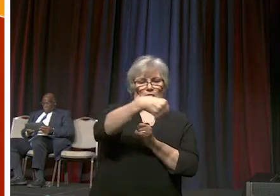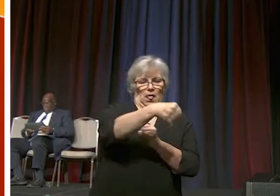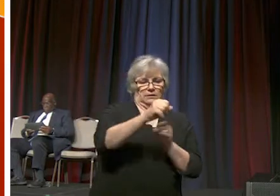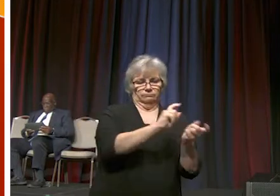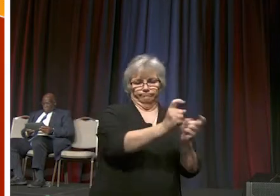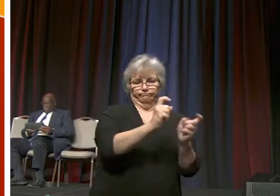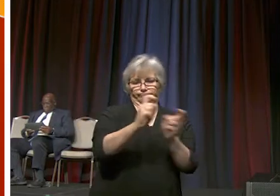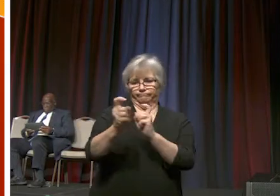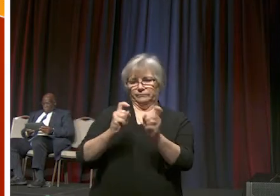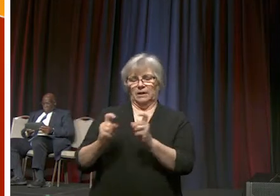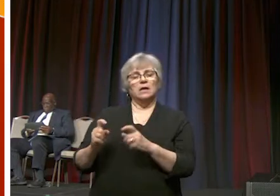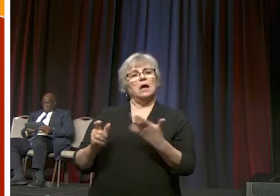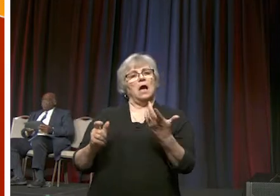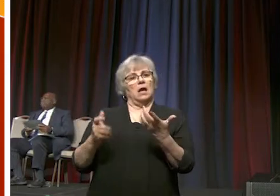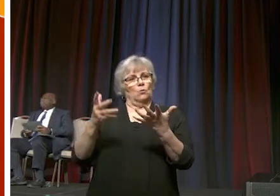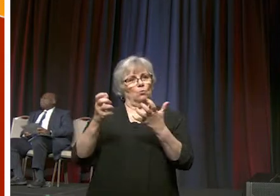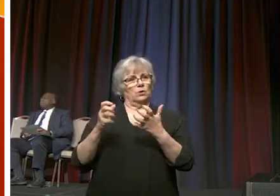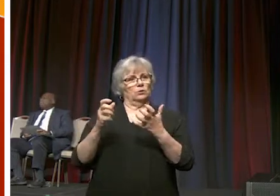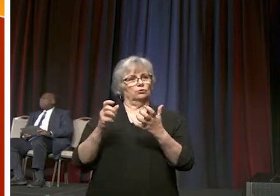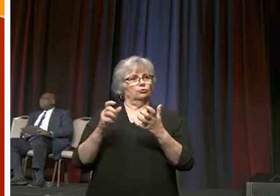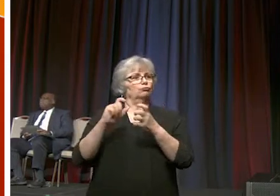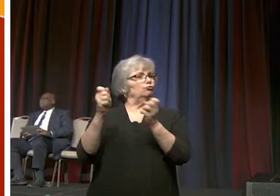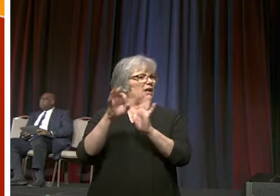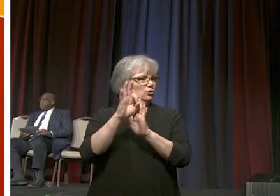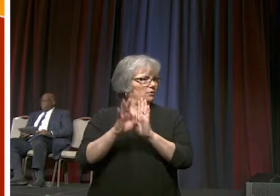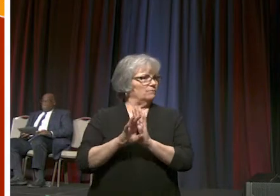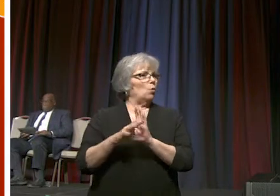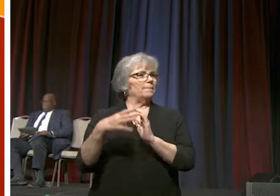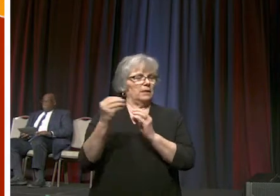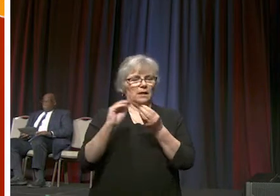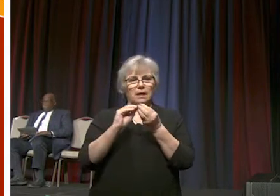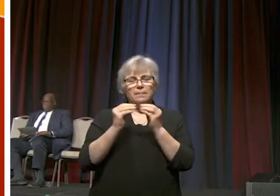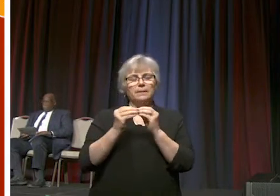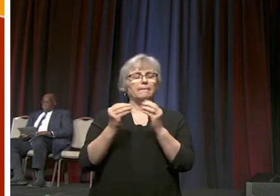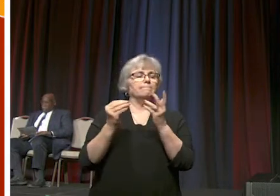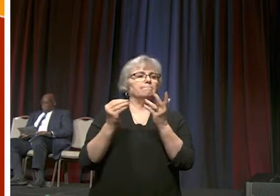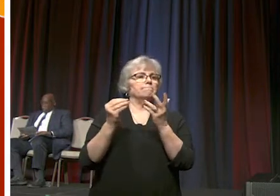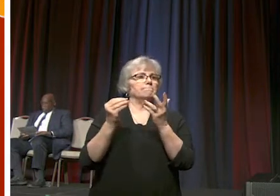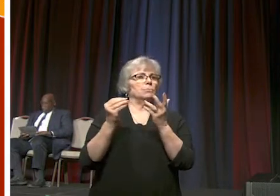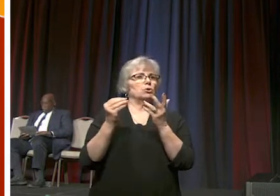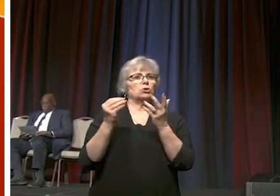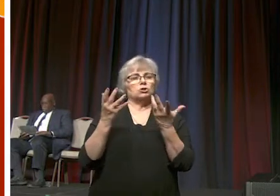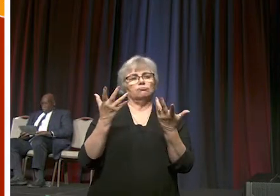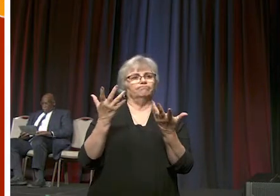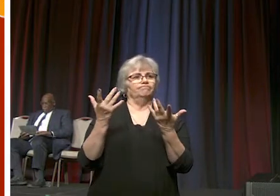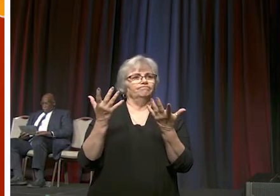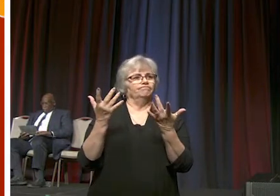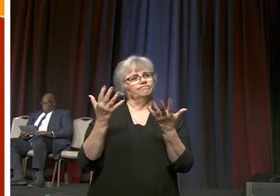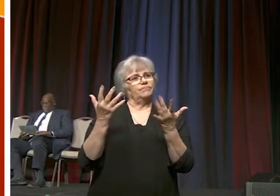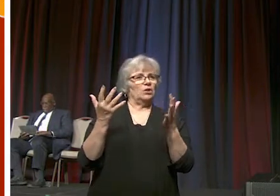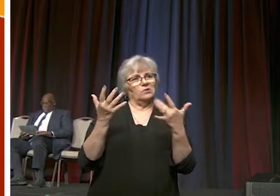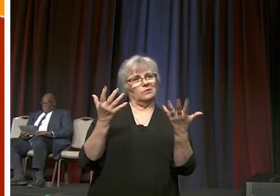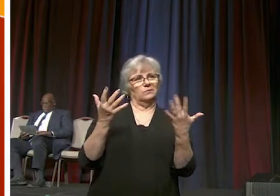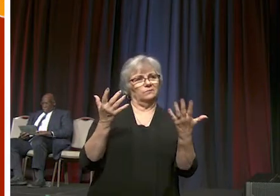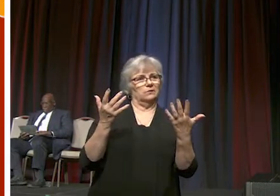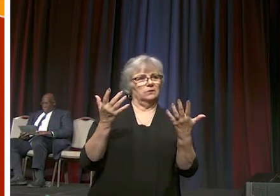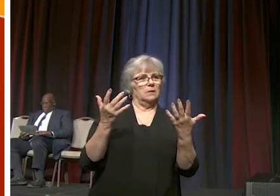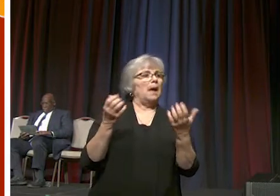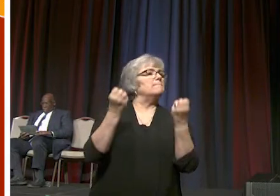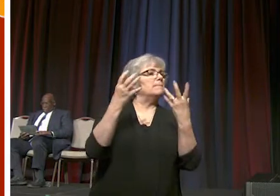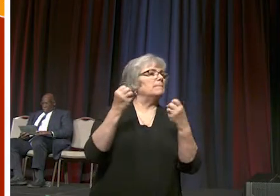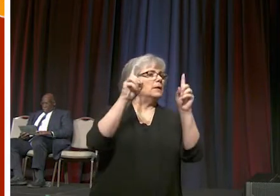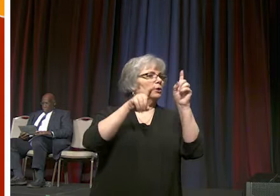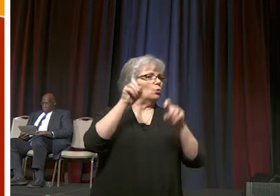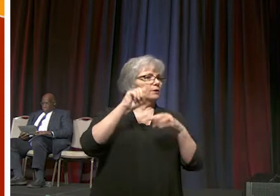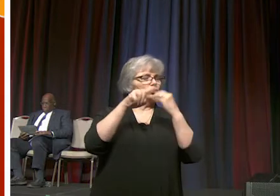to change a formula and a number of questions about